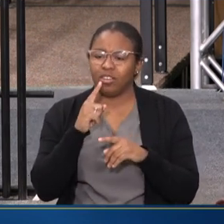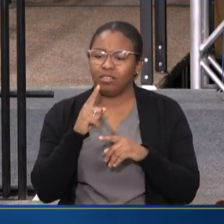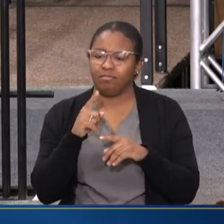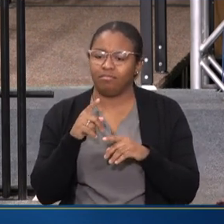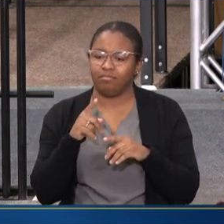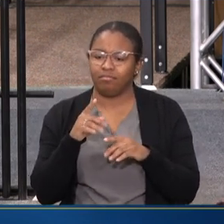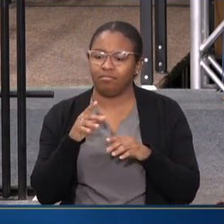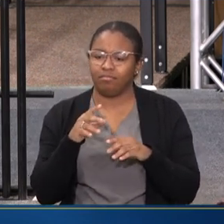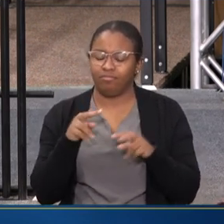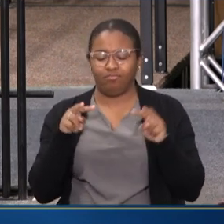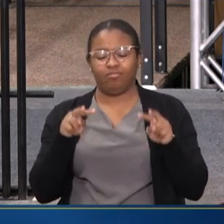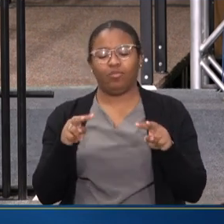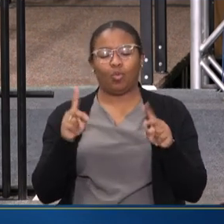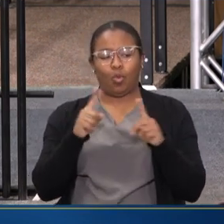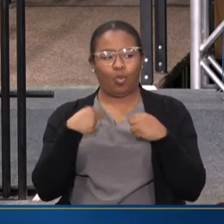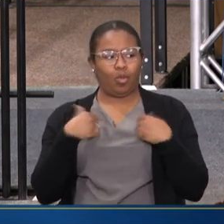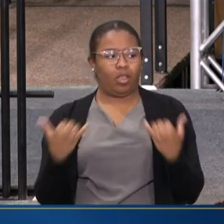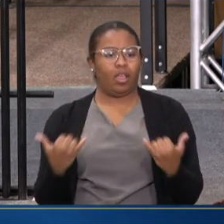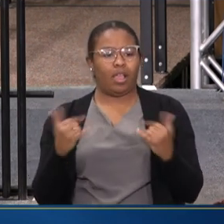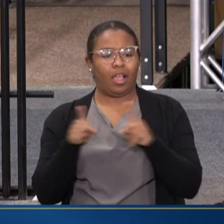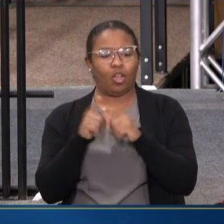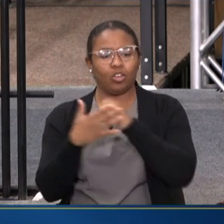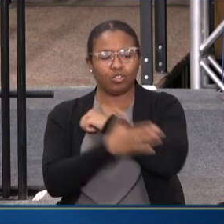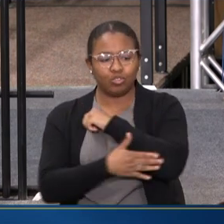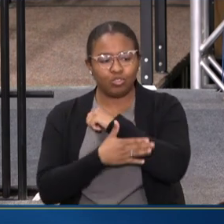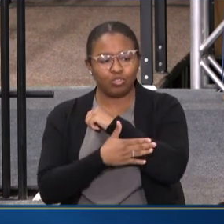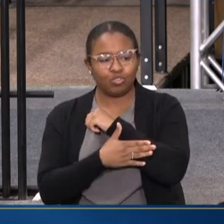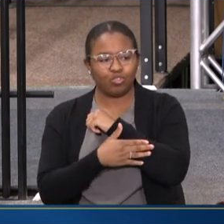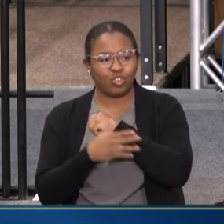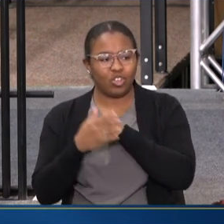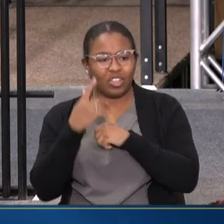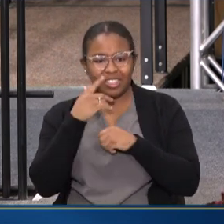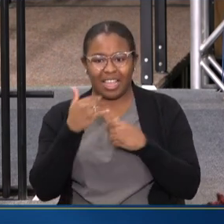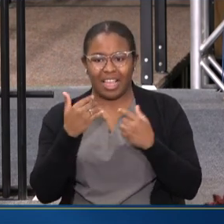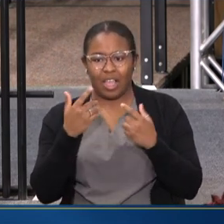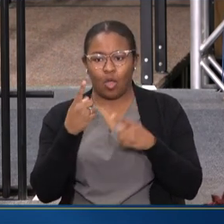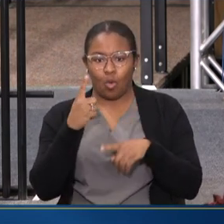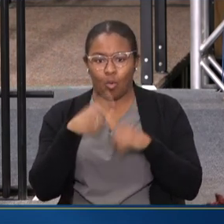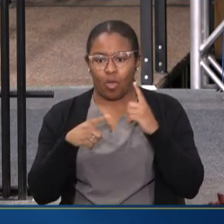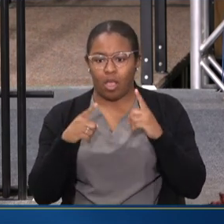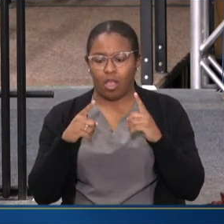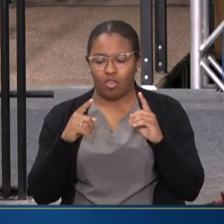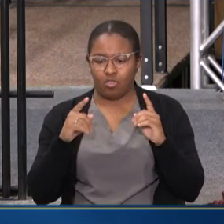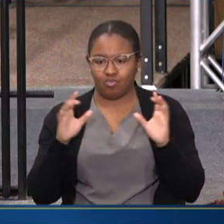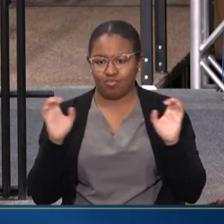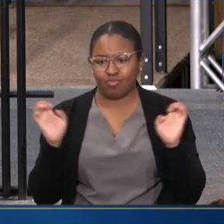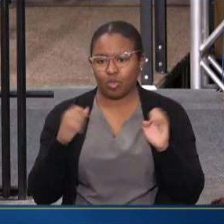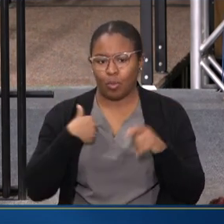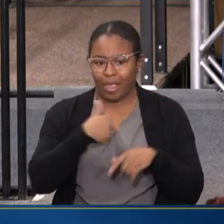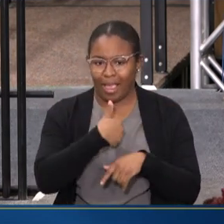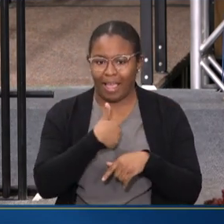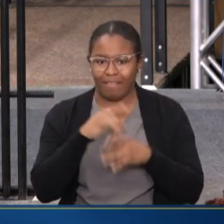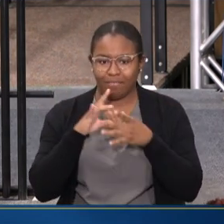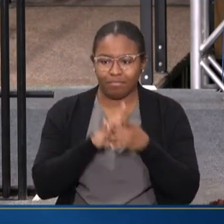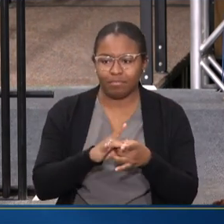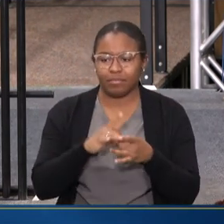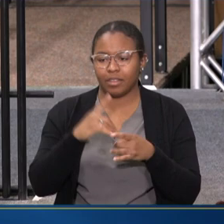ABOUT WHERE WE ARE AS A COUNTRY AND JUST HOW ACUTE A CRISIS WE DO HAVE IN MENTAL HEALTH AND BEHAVIORAL HEALTH